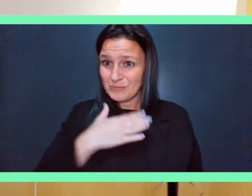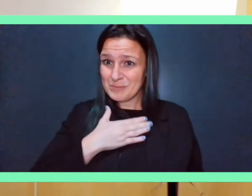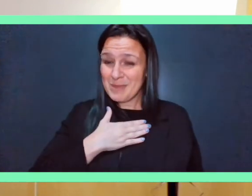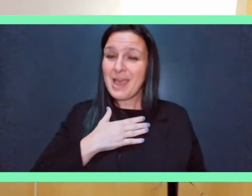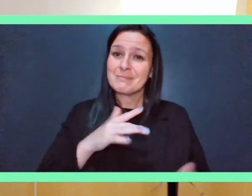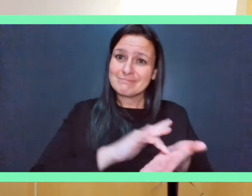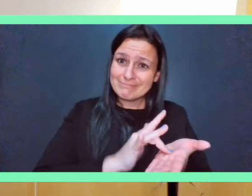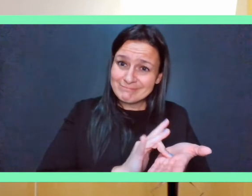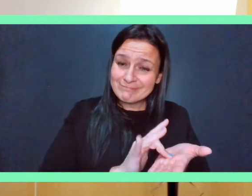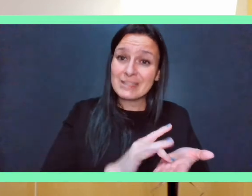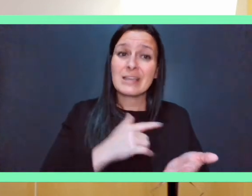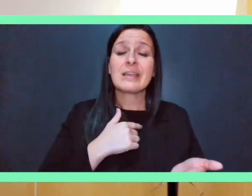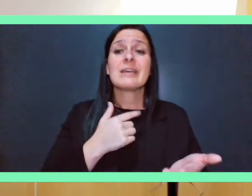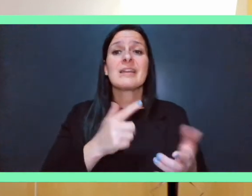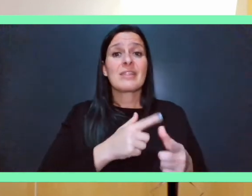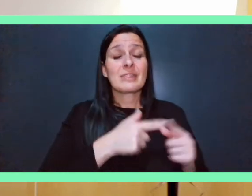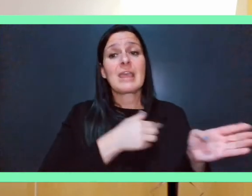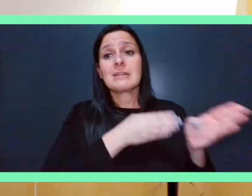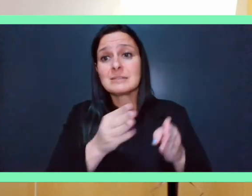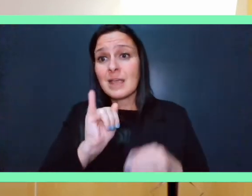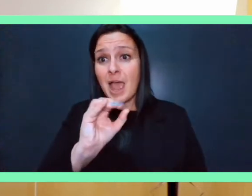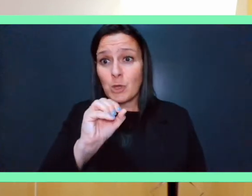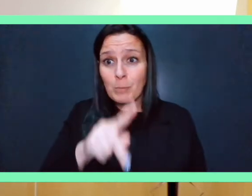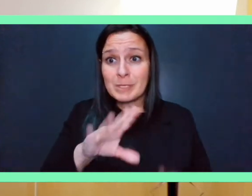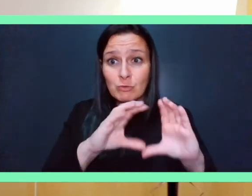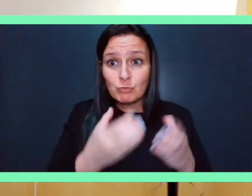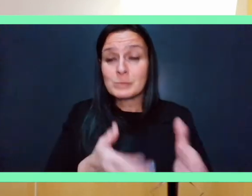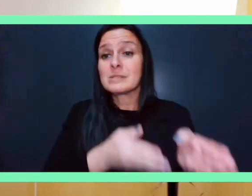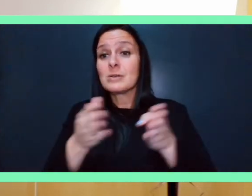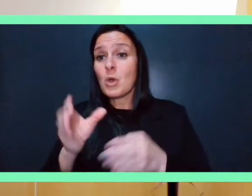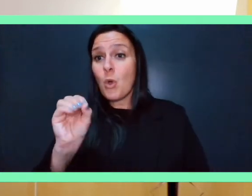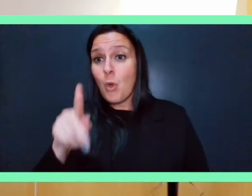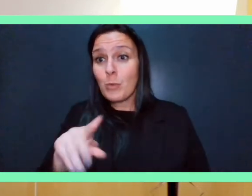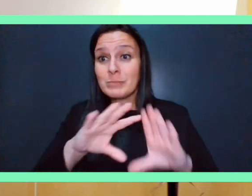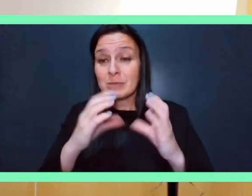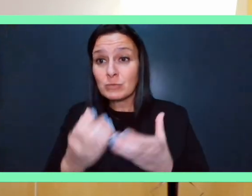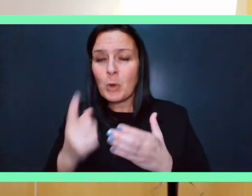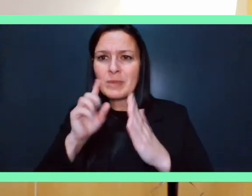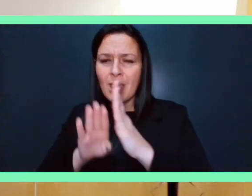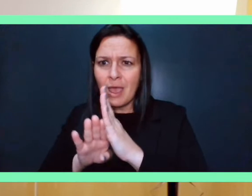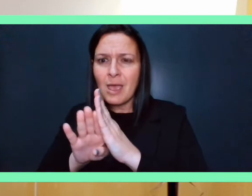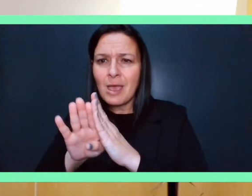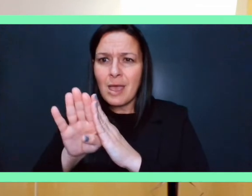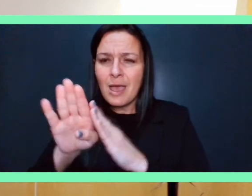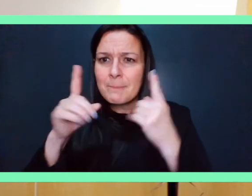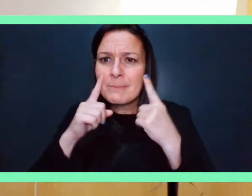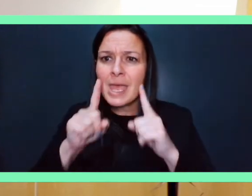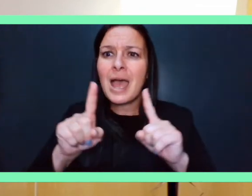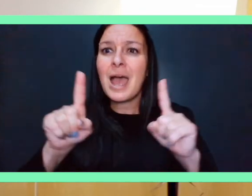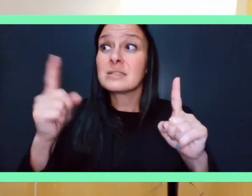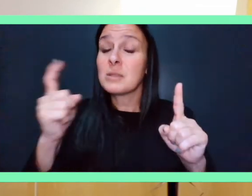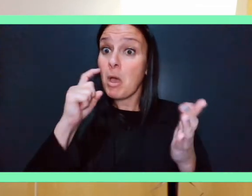get dosed going from going to IOP groups to OP groups and and a prospering situation to having someone actually